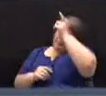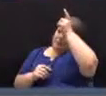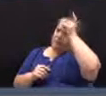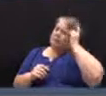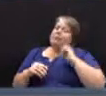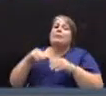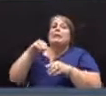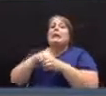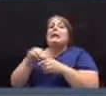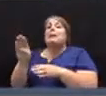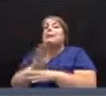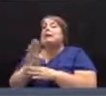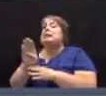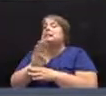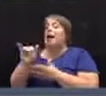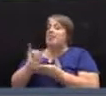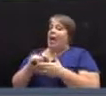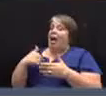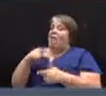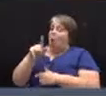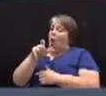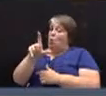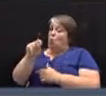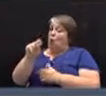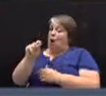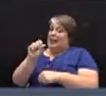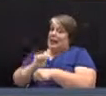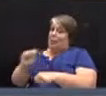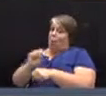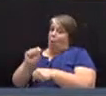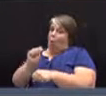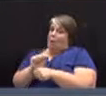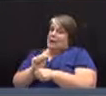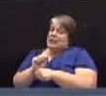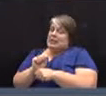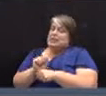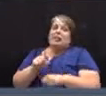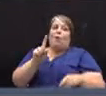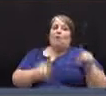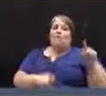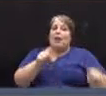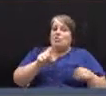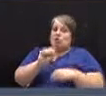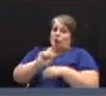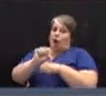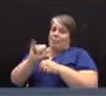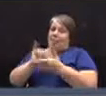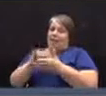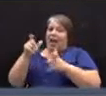In a business that's got 120 employees with various tasks that have to be done at odd hours,